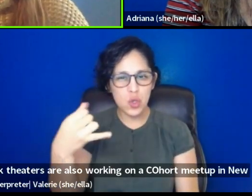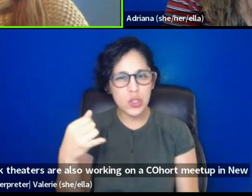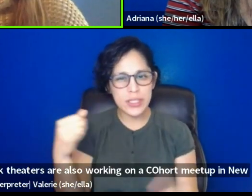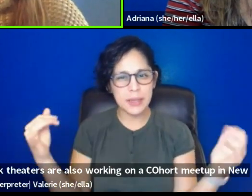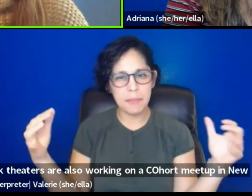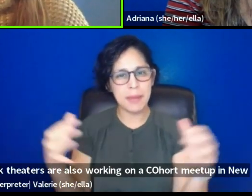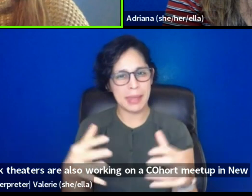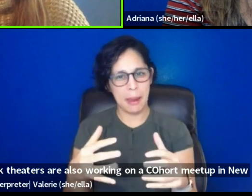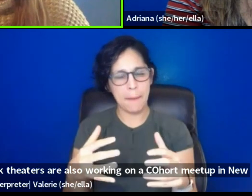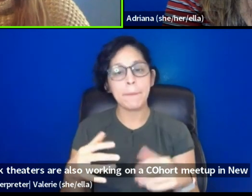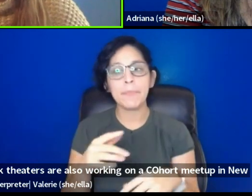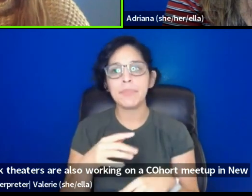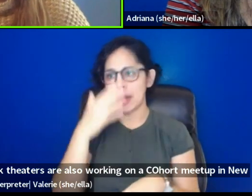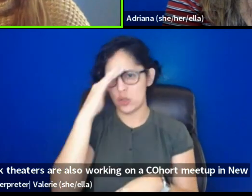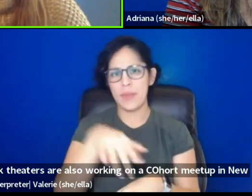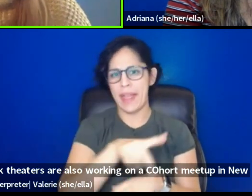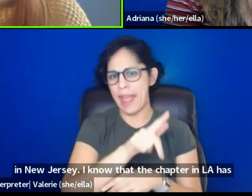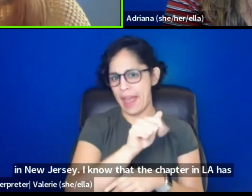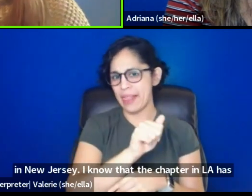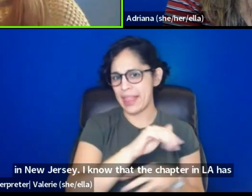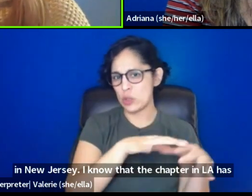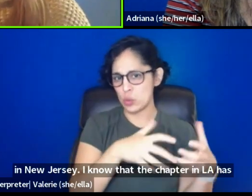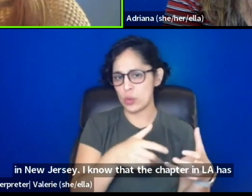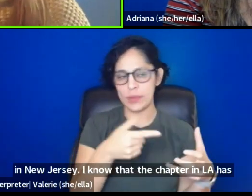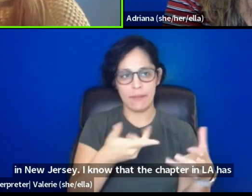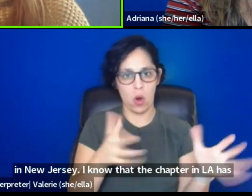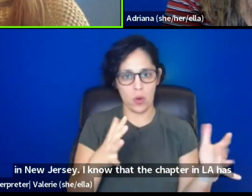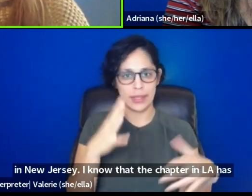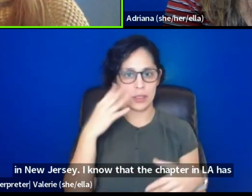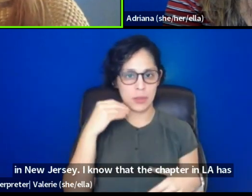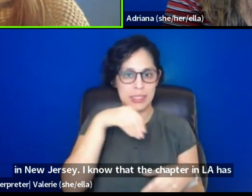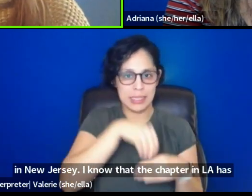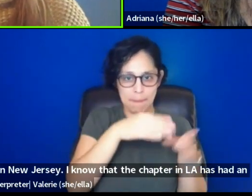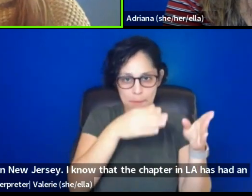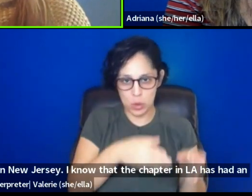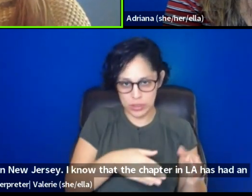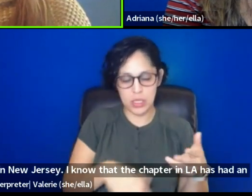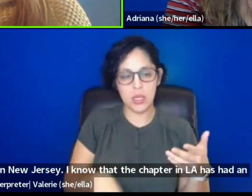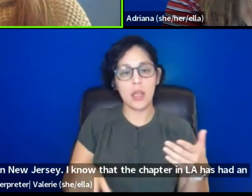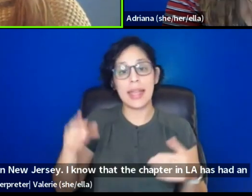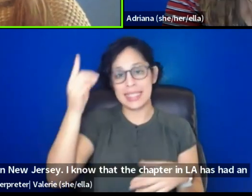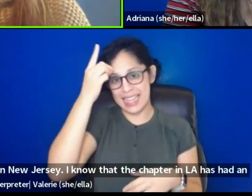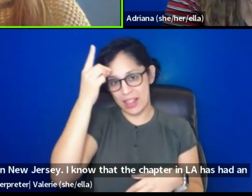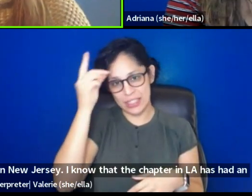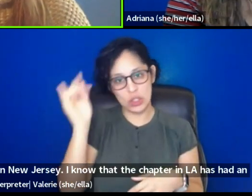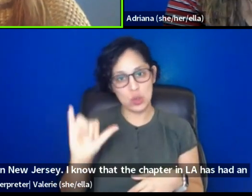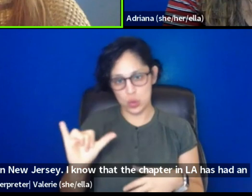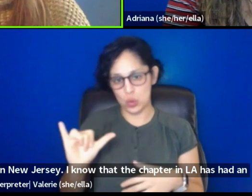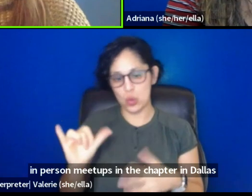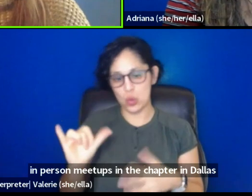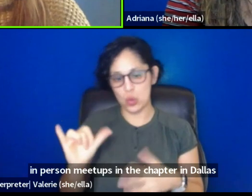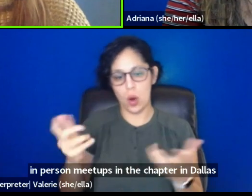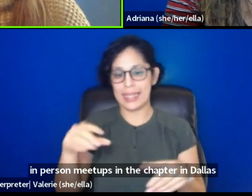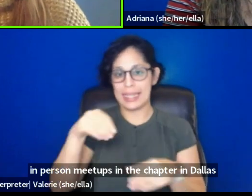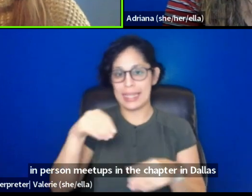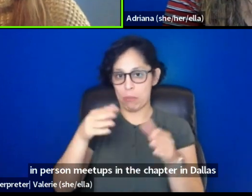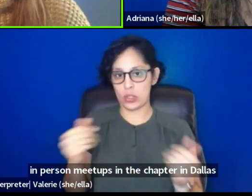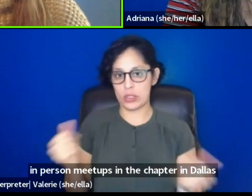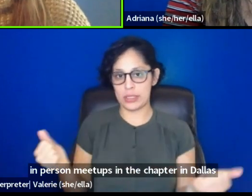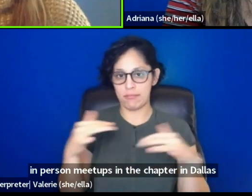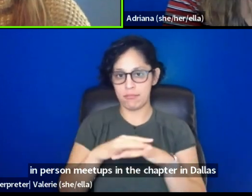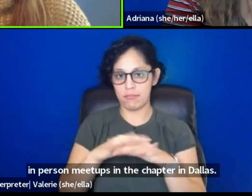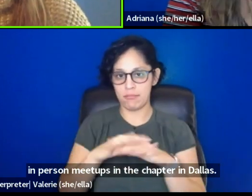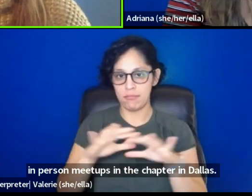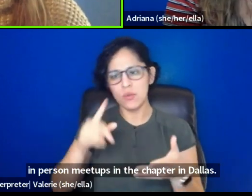that, uh, the chapter in LA, um, has had an in-person meetup and the chapter in Dallas. So, um, definitely check out your local chapters